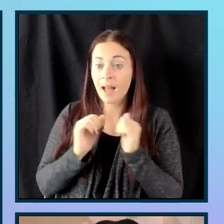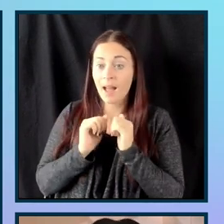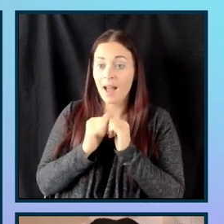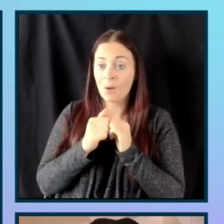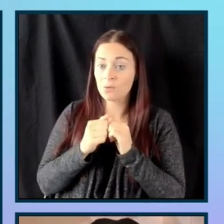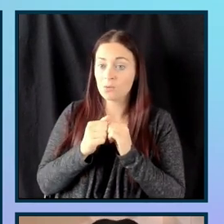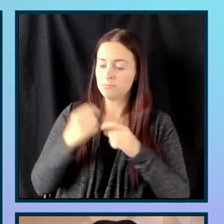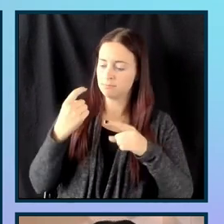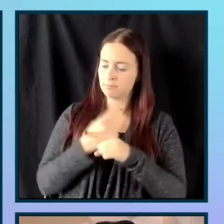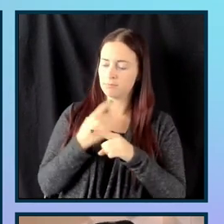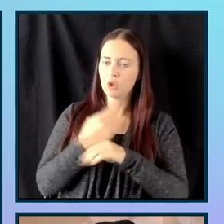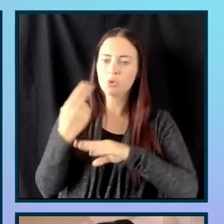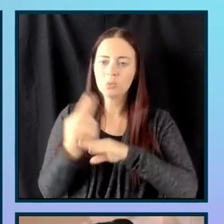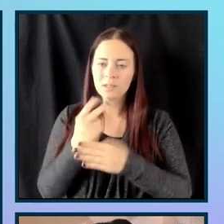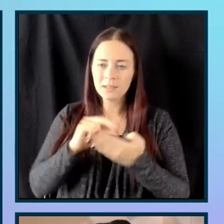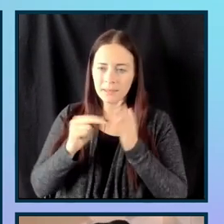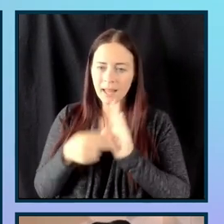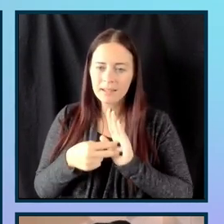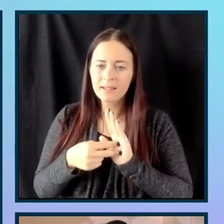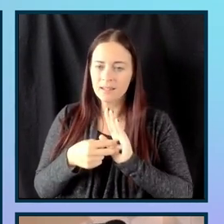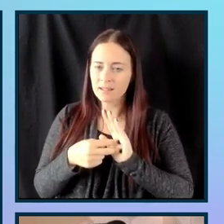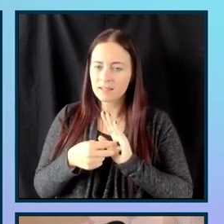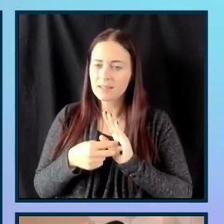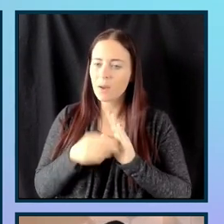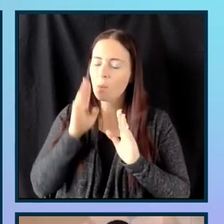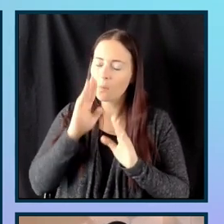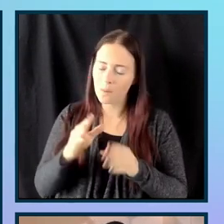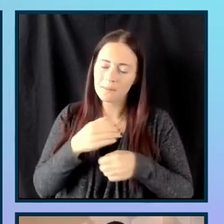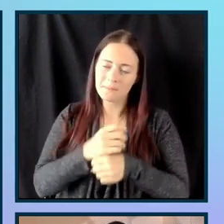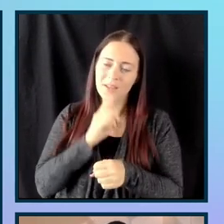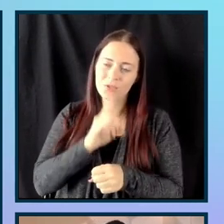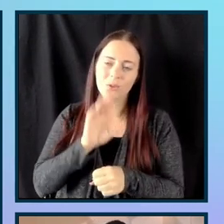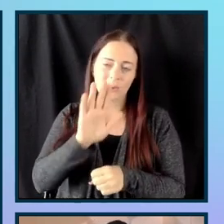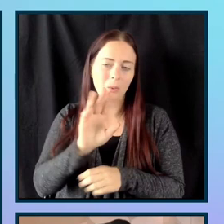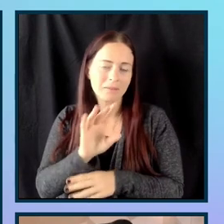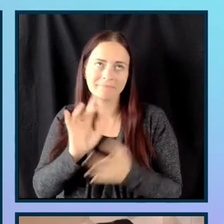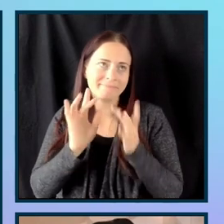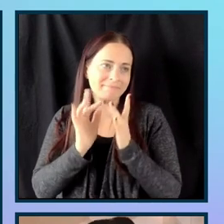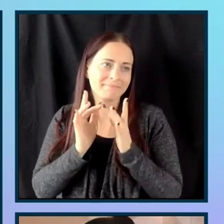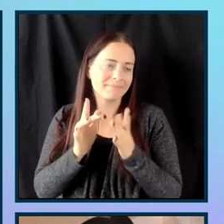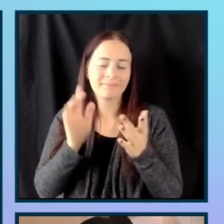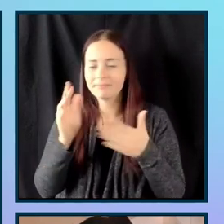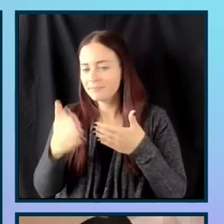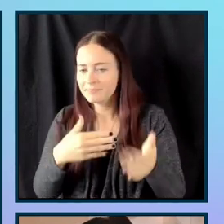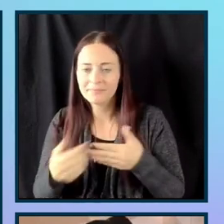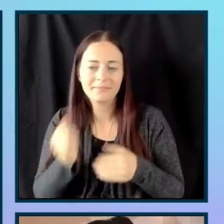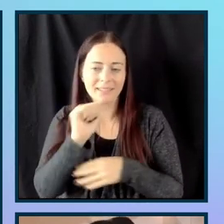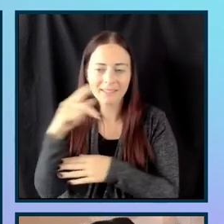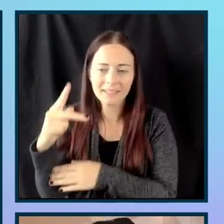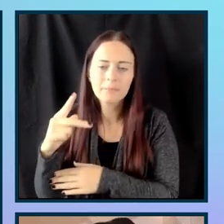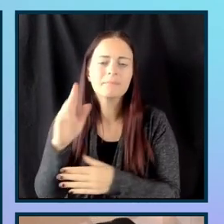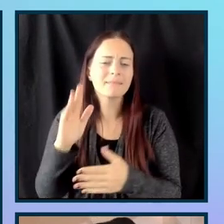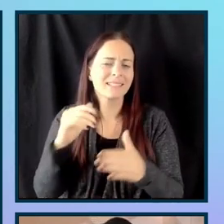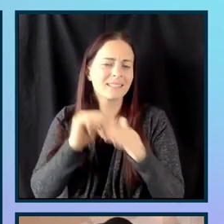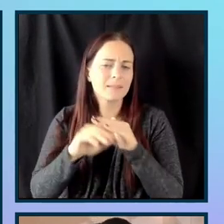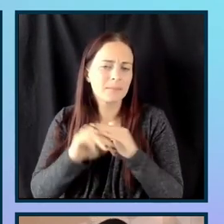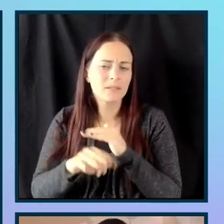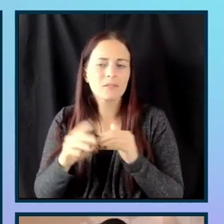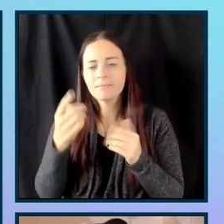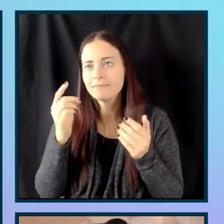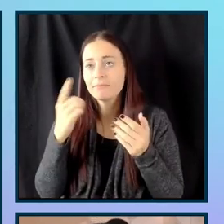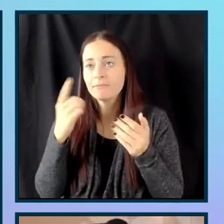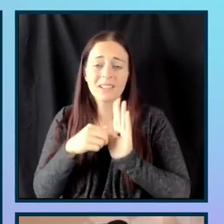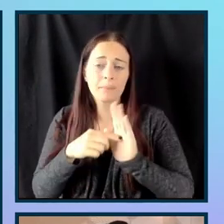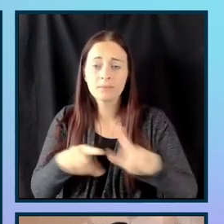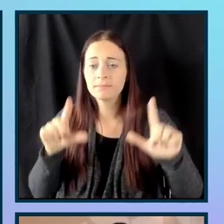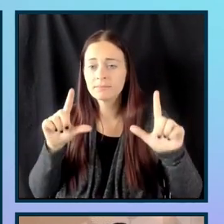will improve your content structure, which is used by assistive technologies like screen readers to navigate your site. So once you build your form,